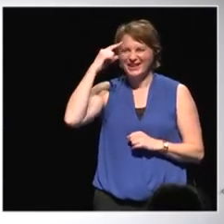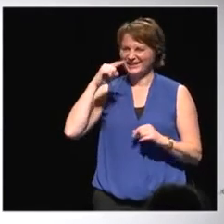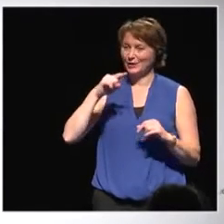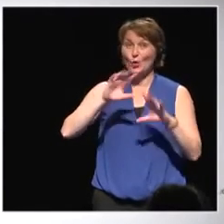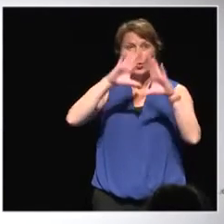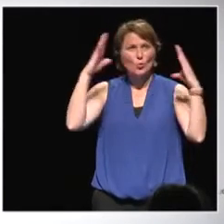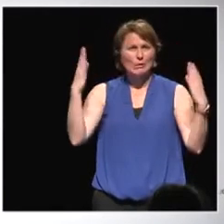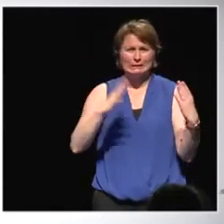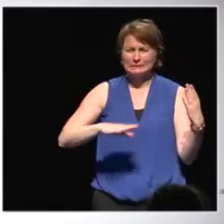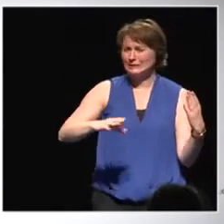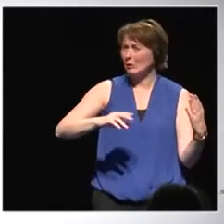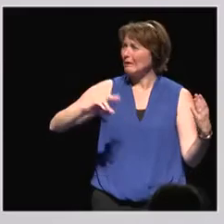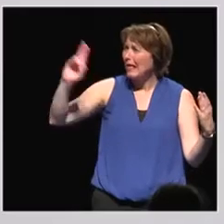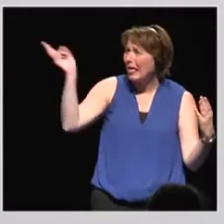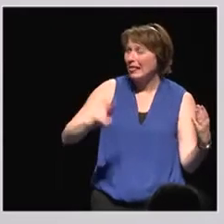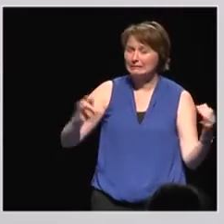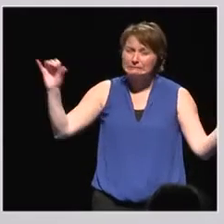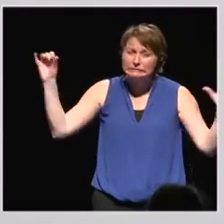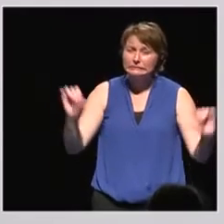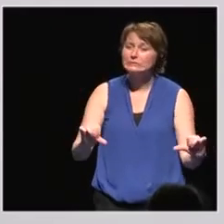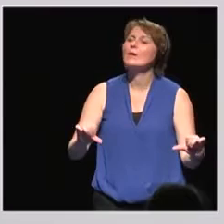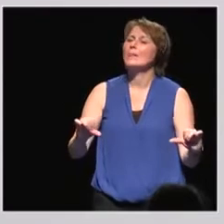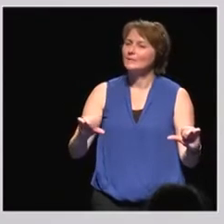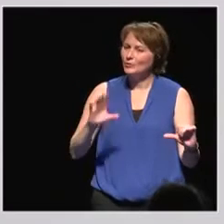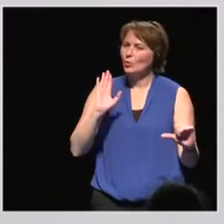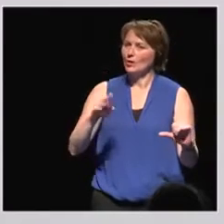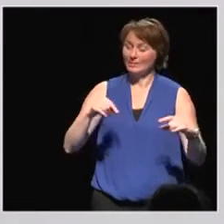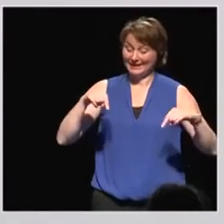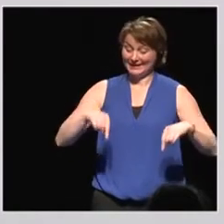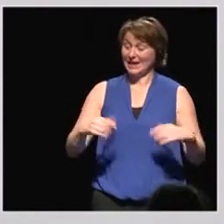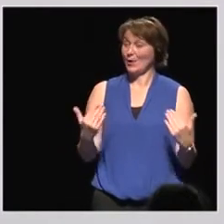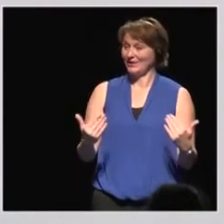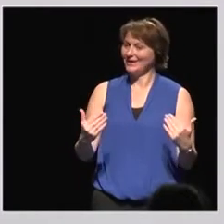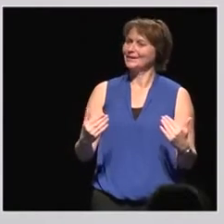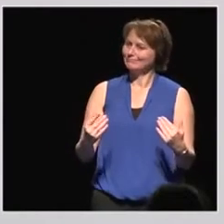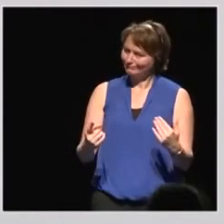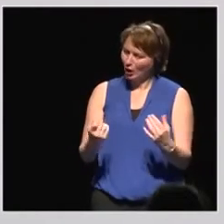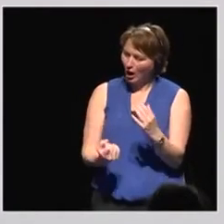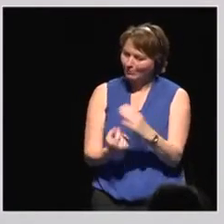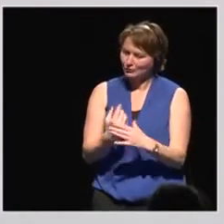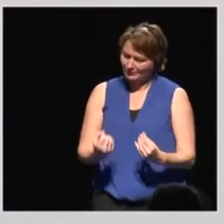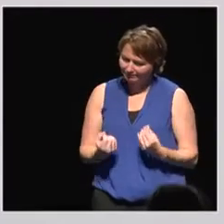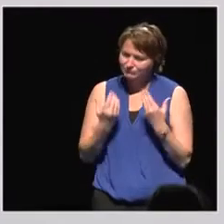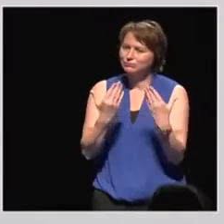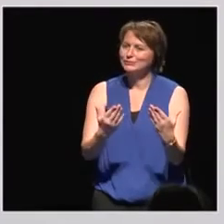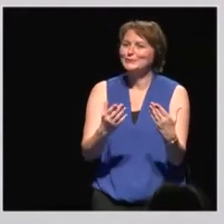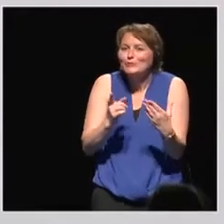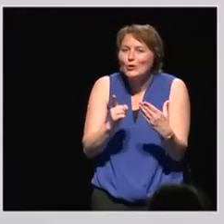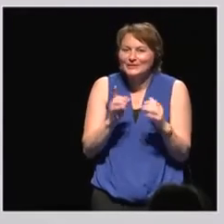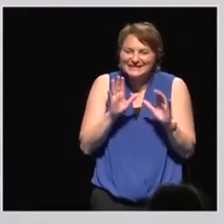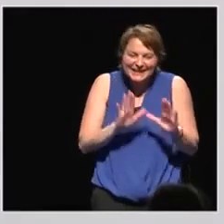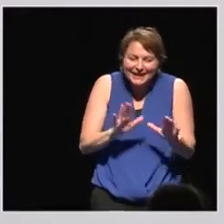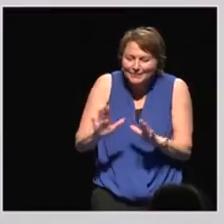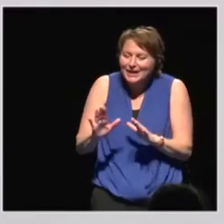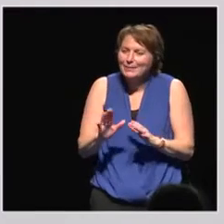to give and have the courage to give the here and now a chance. And to keep the little treasures like